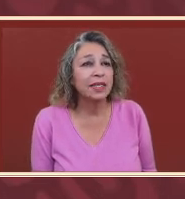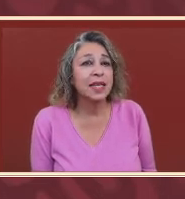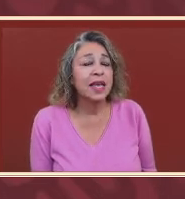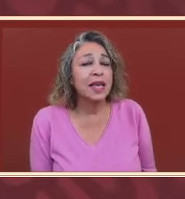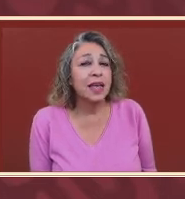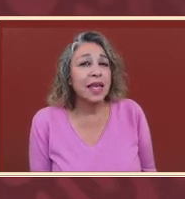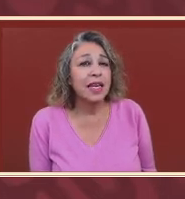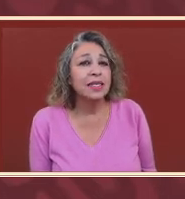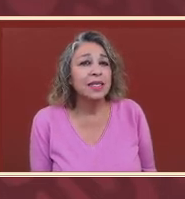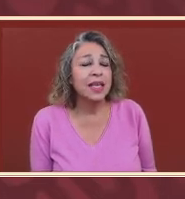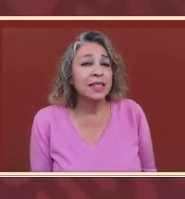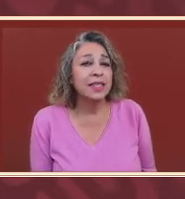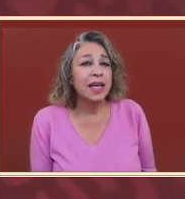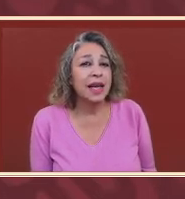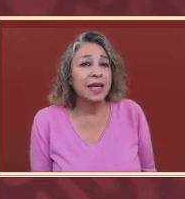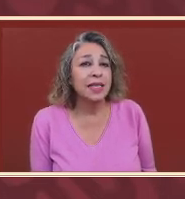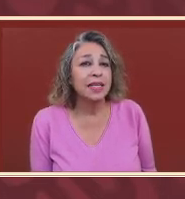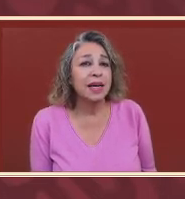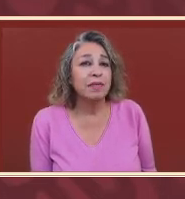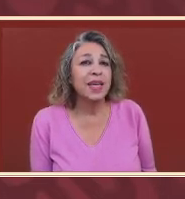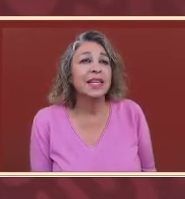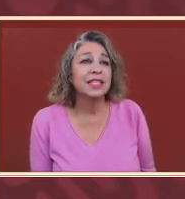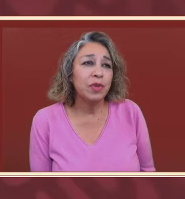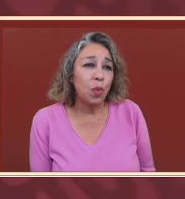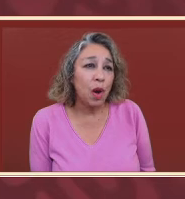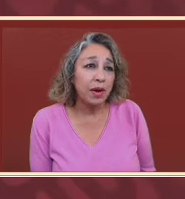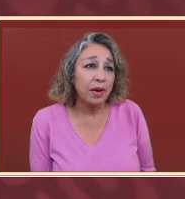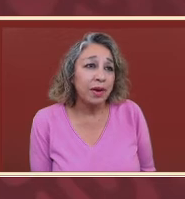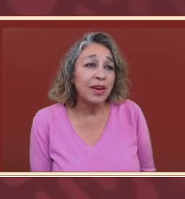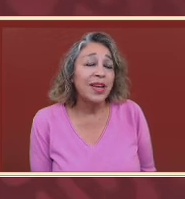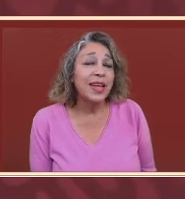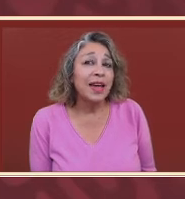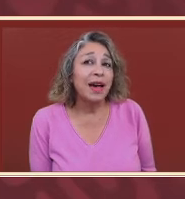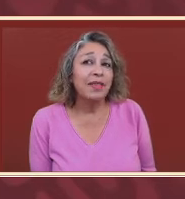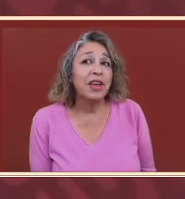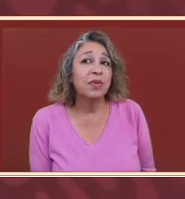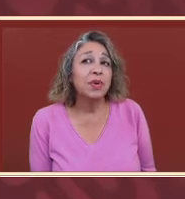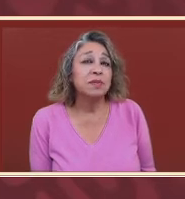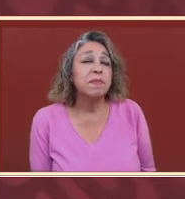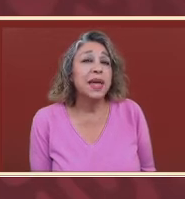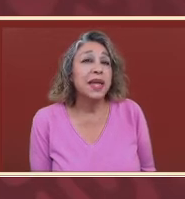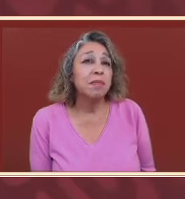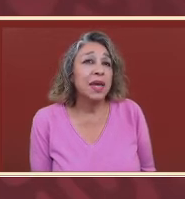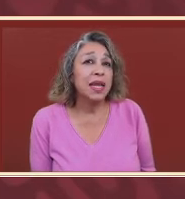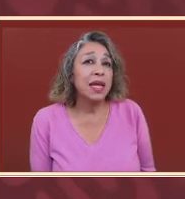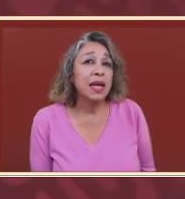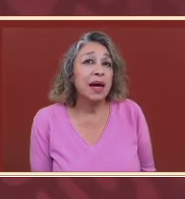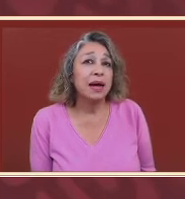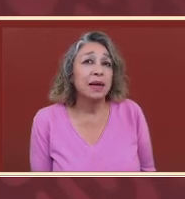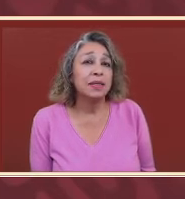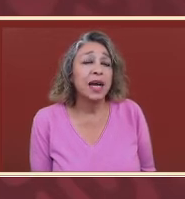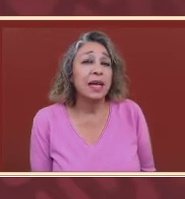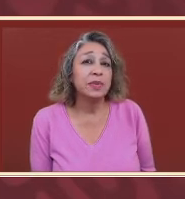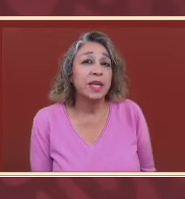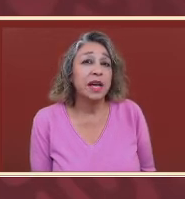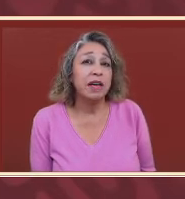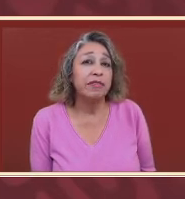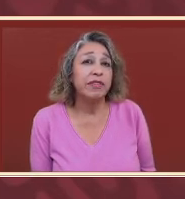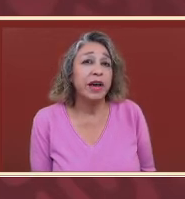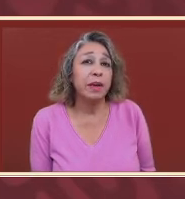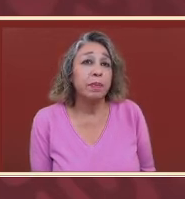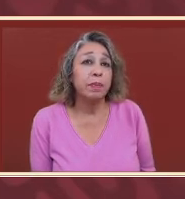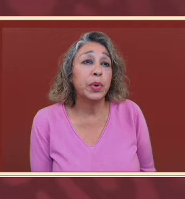because it is the site because of the water. There was many, many, uh, types